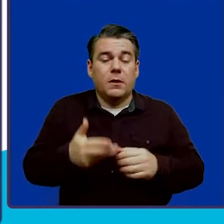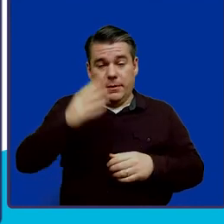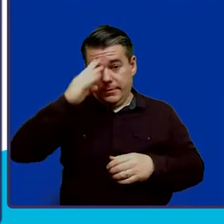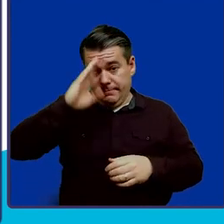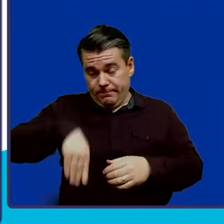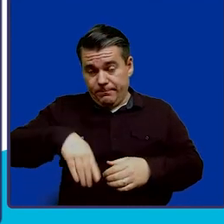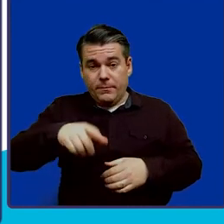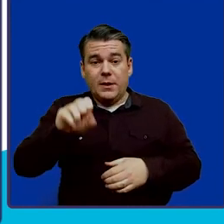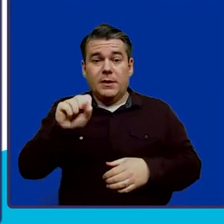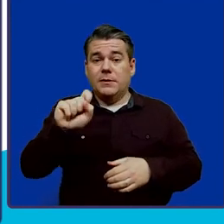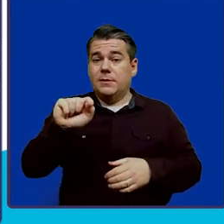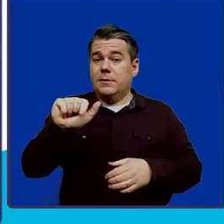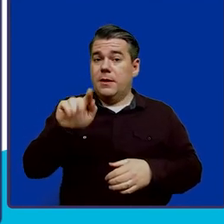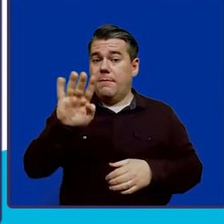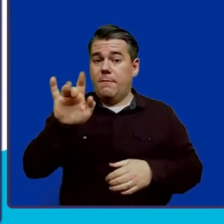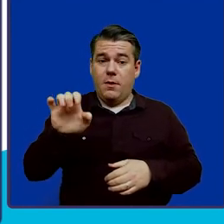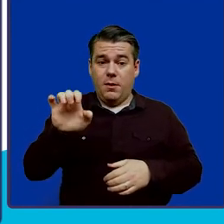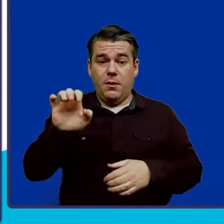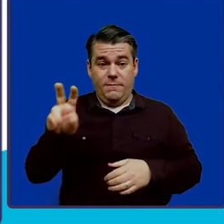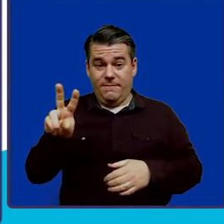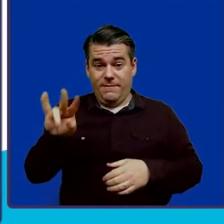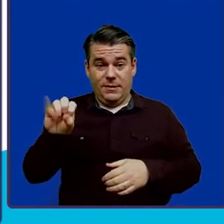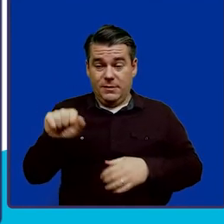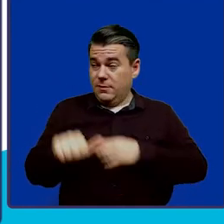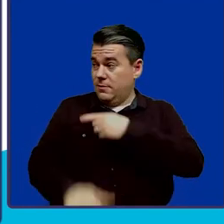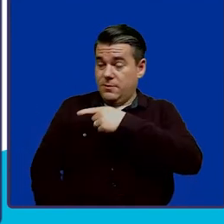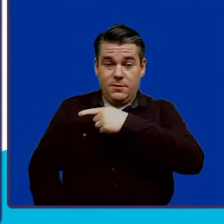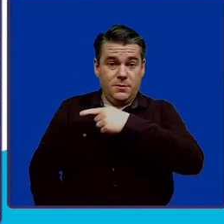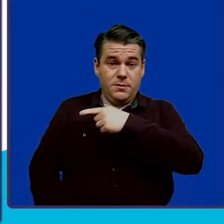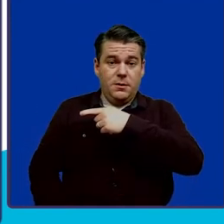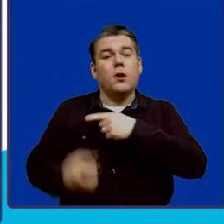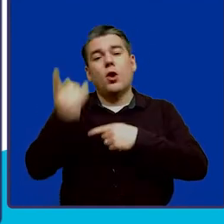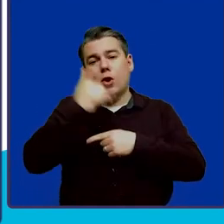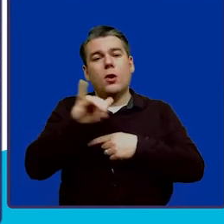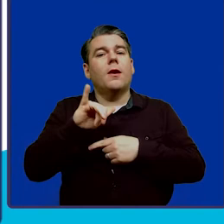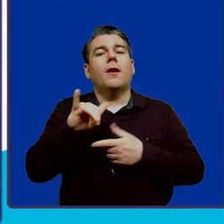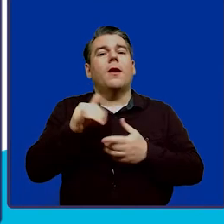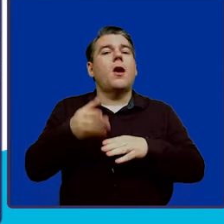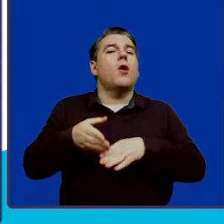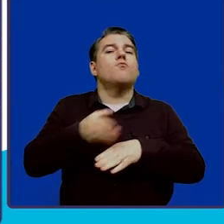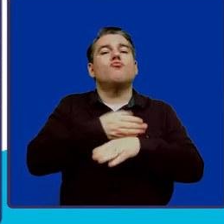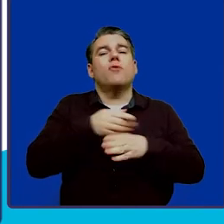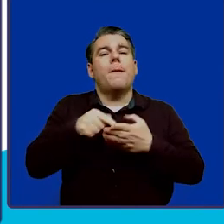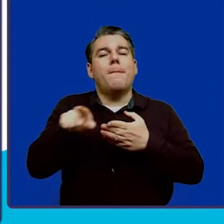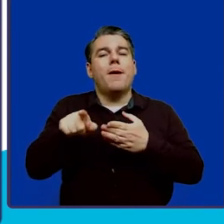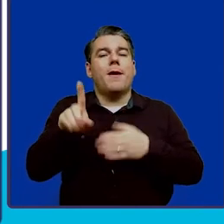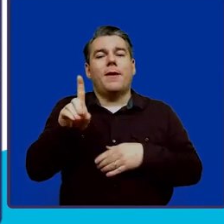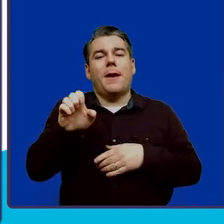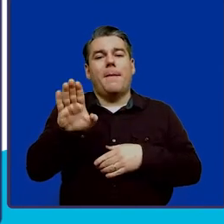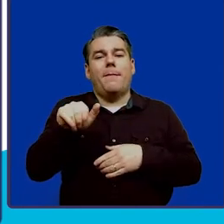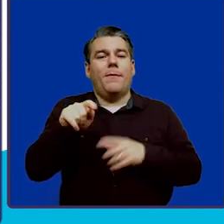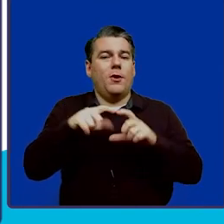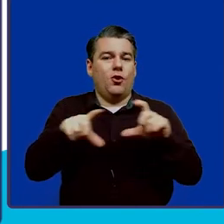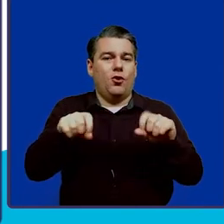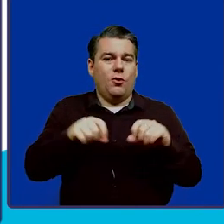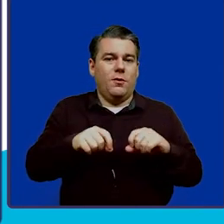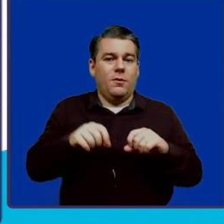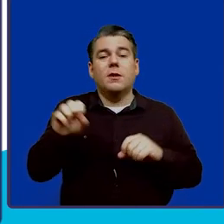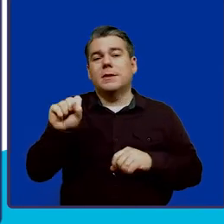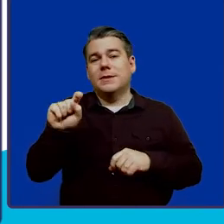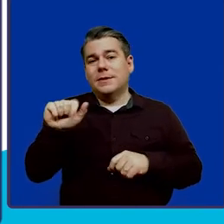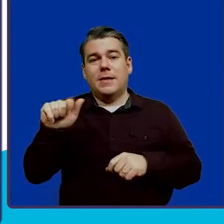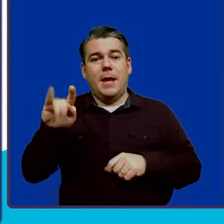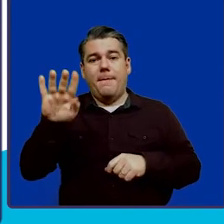that the Stable Visa debit cards, they function like a preloadable prepaid debit card. The Stable